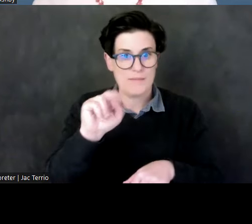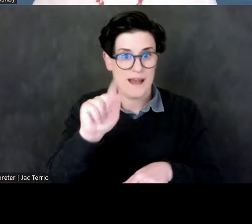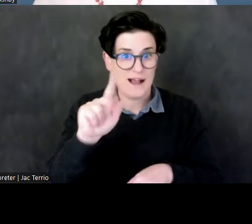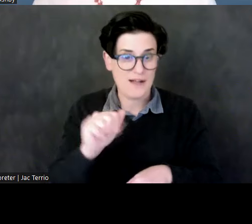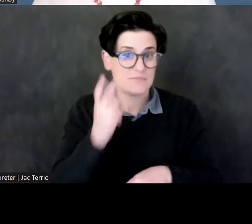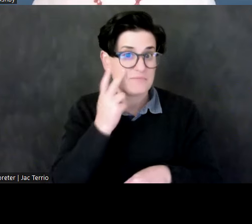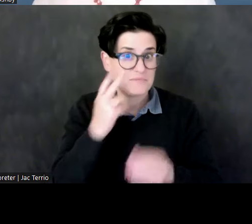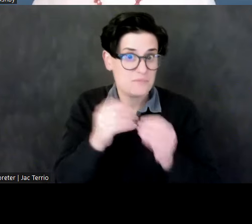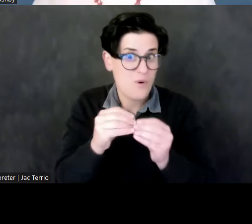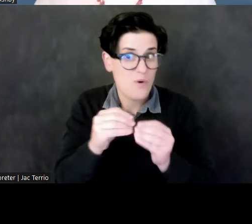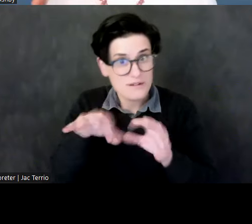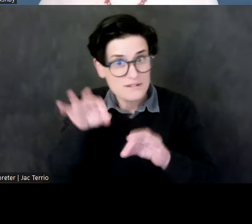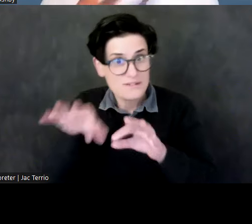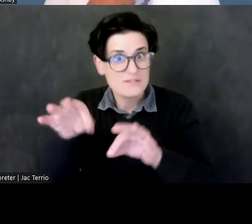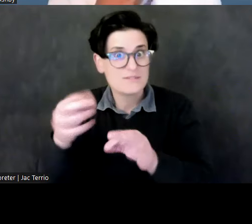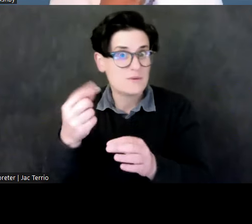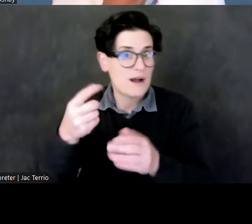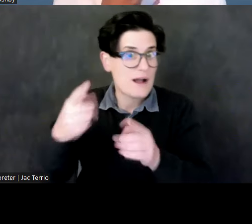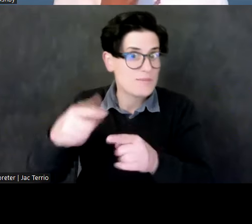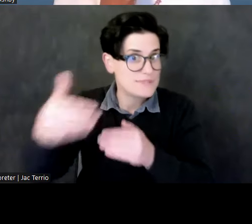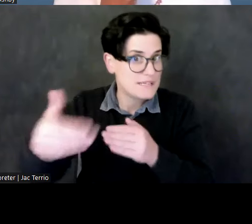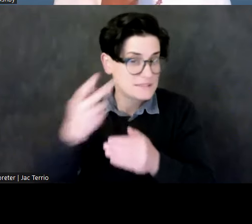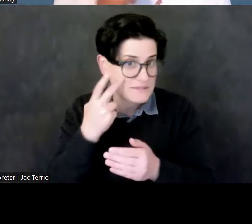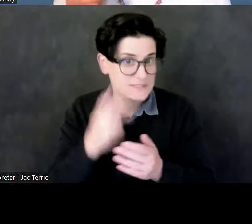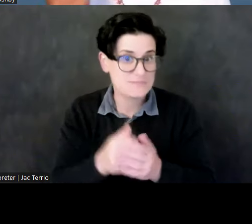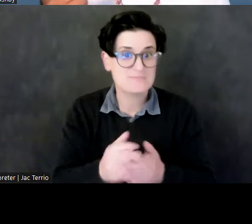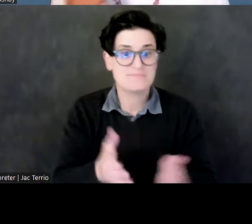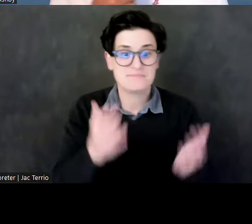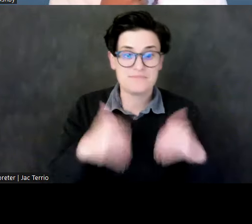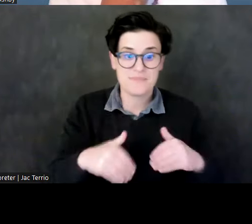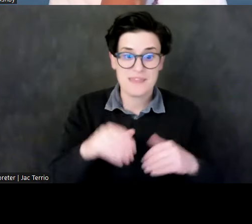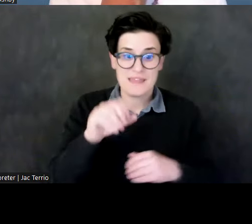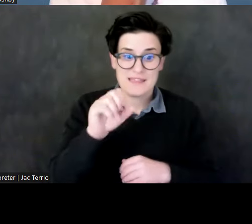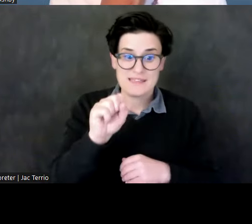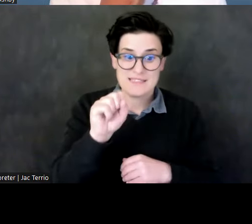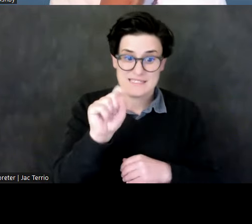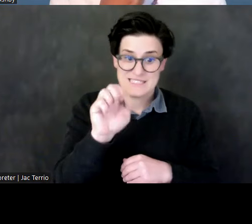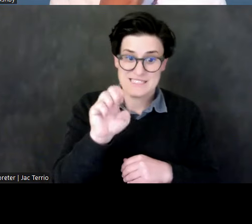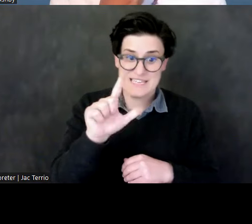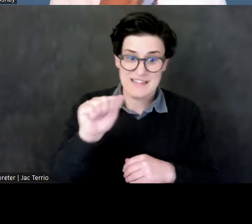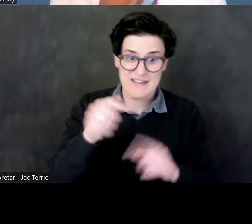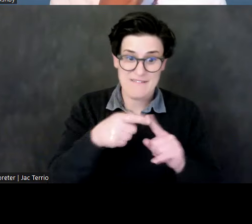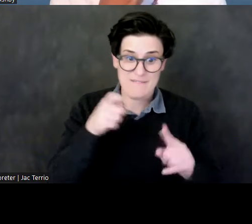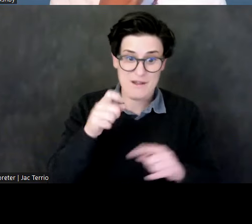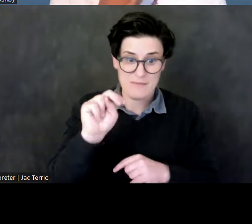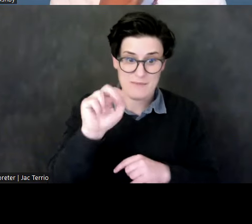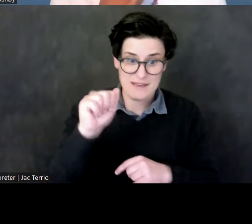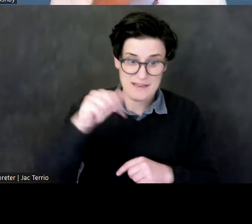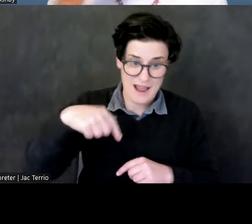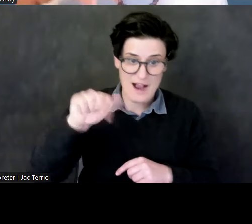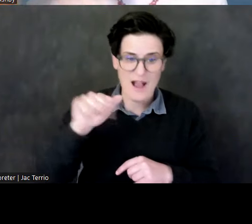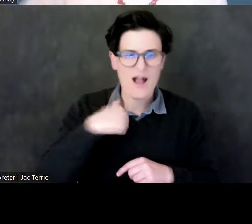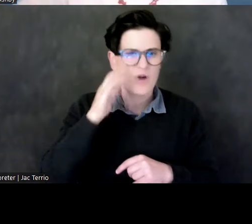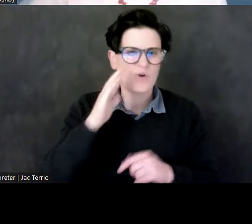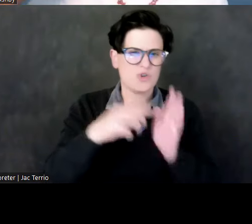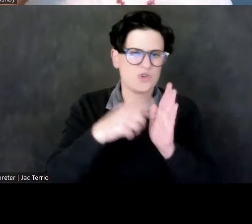And then a stela from Naka, which I will show you on the next slide, as well